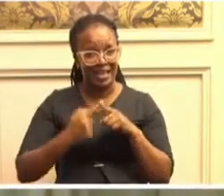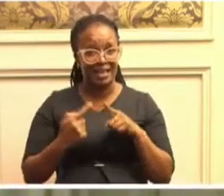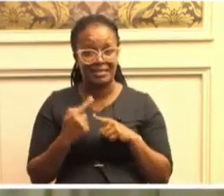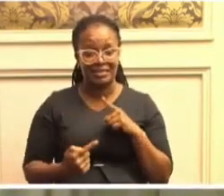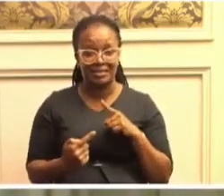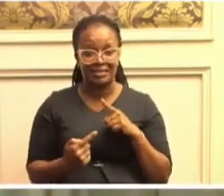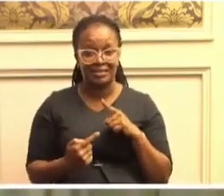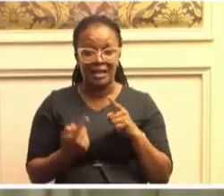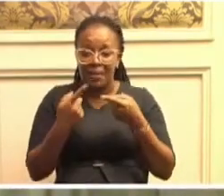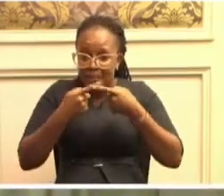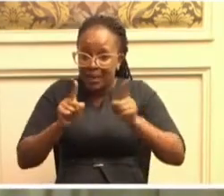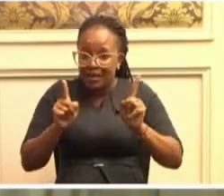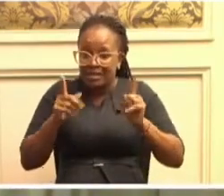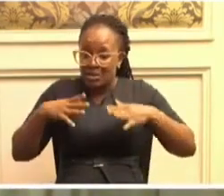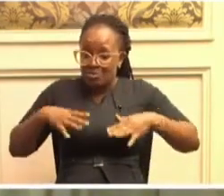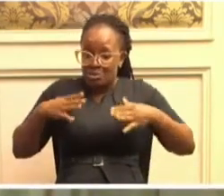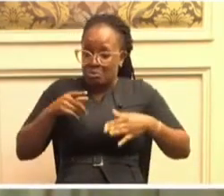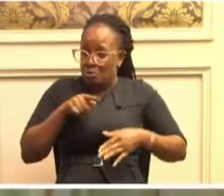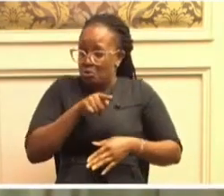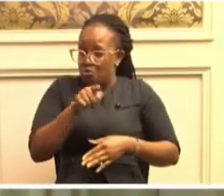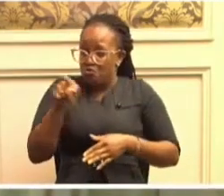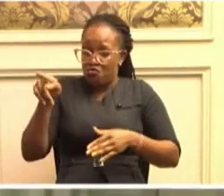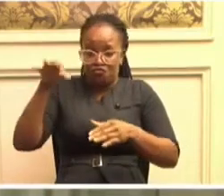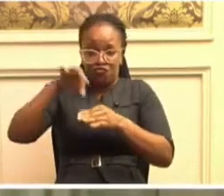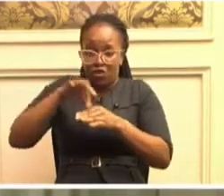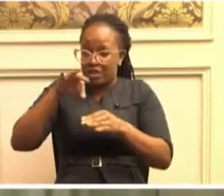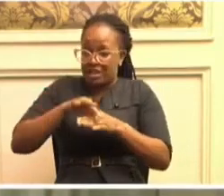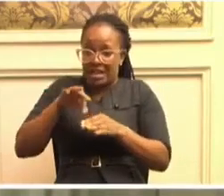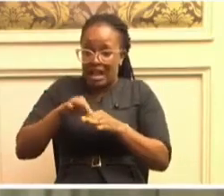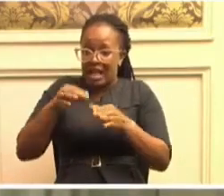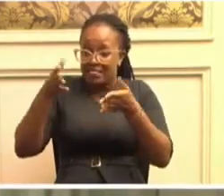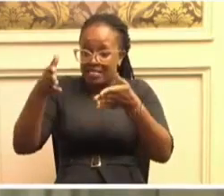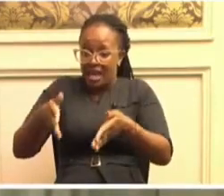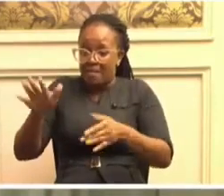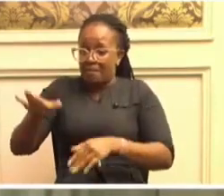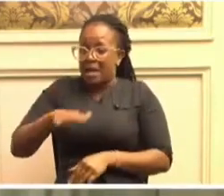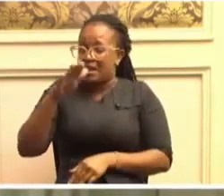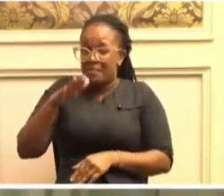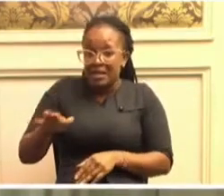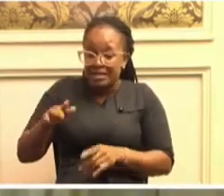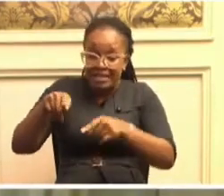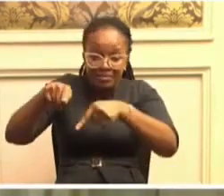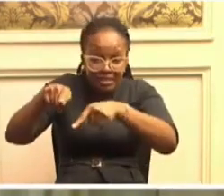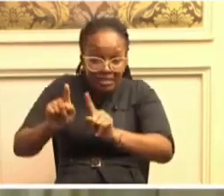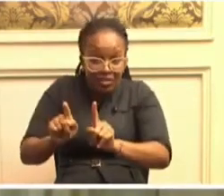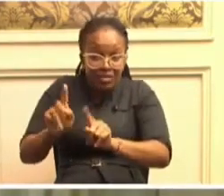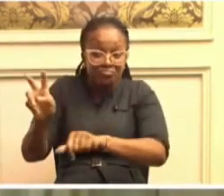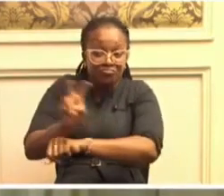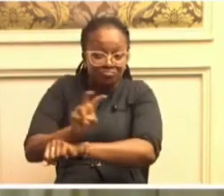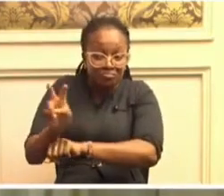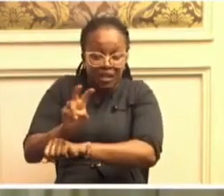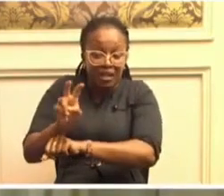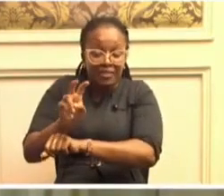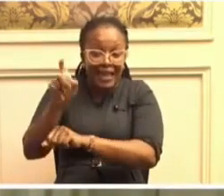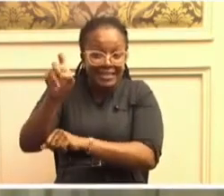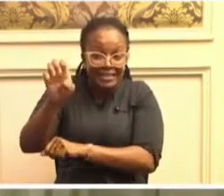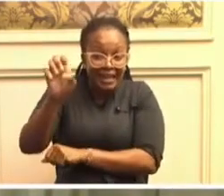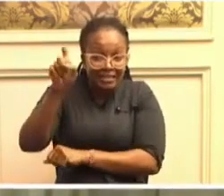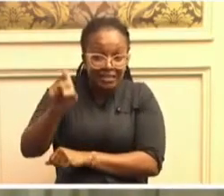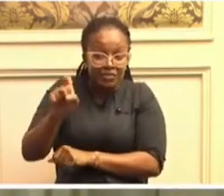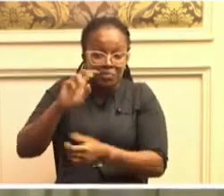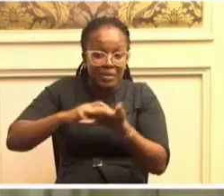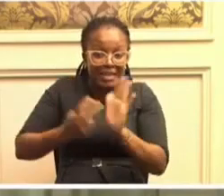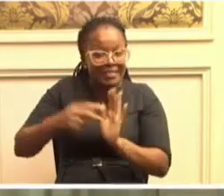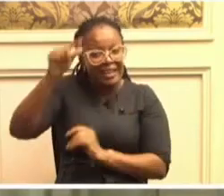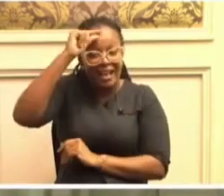Have the people you've elected to parliament been able to oversight the executive? Have they been able to